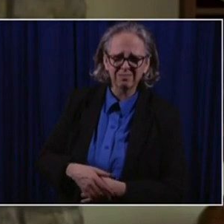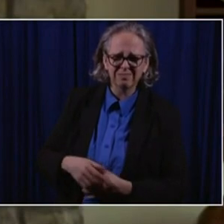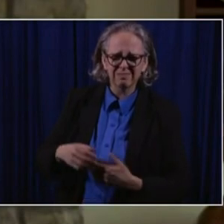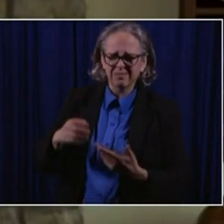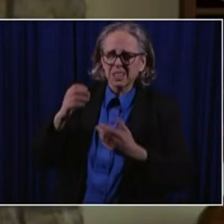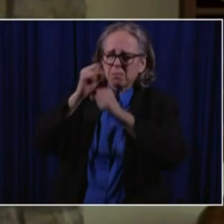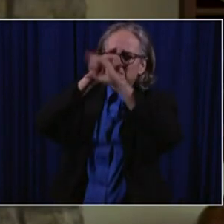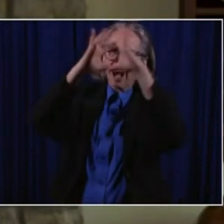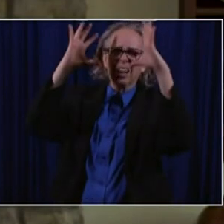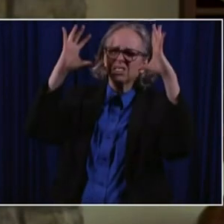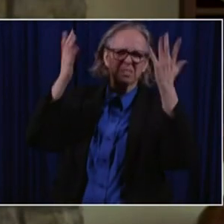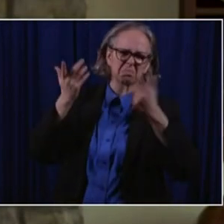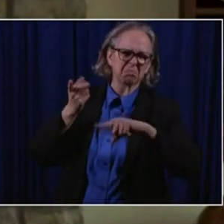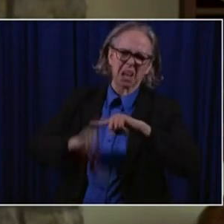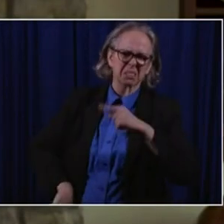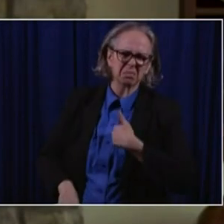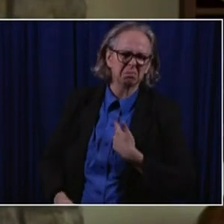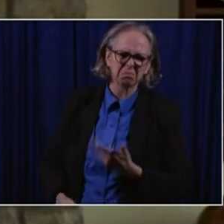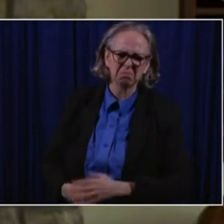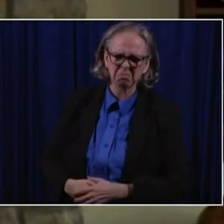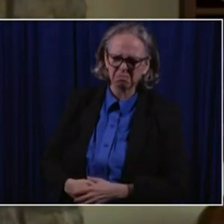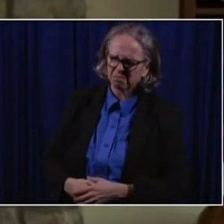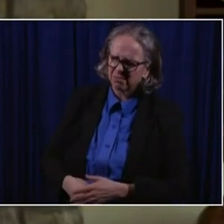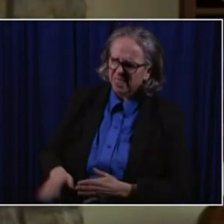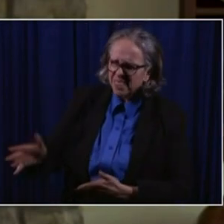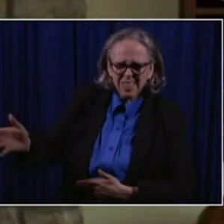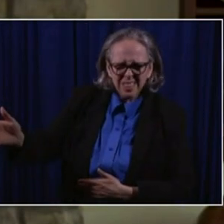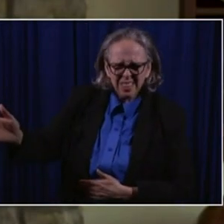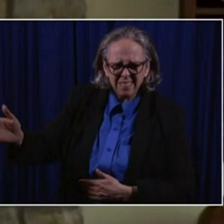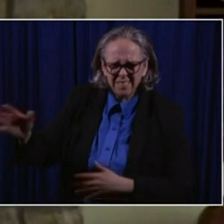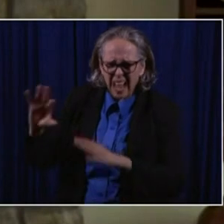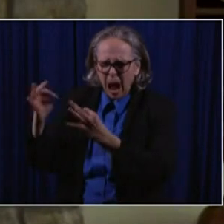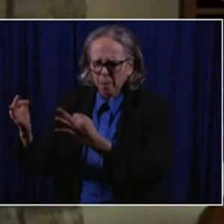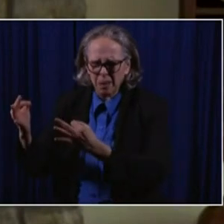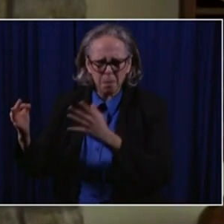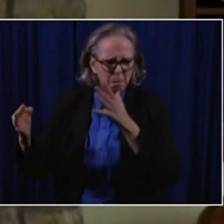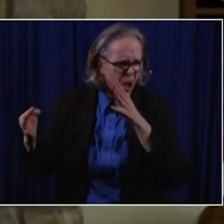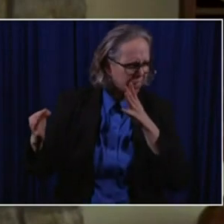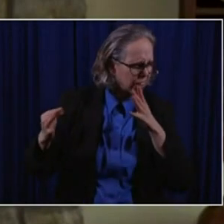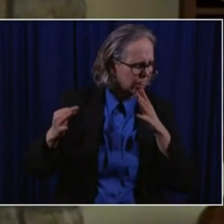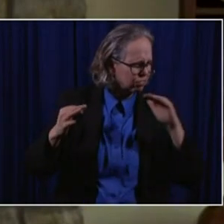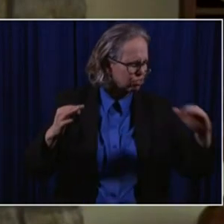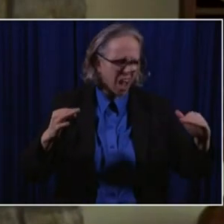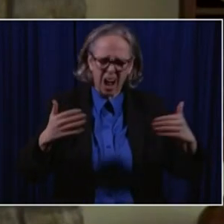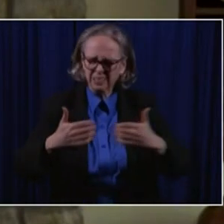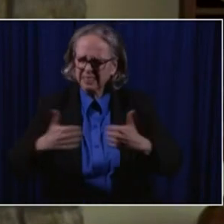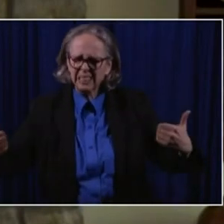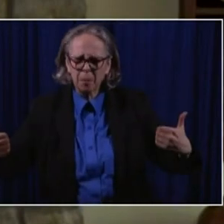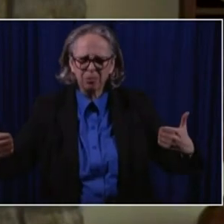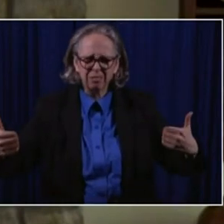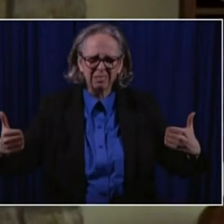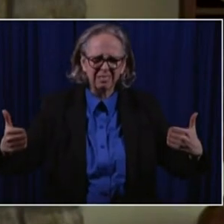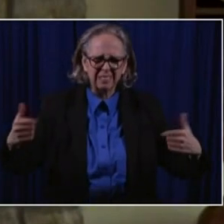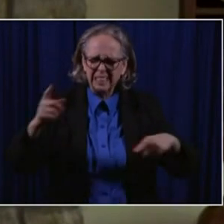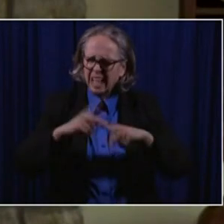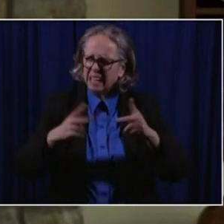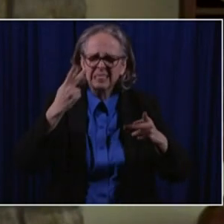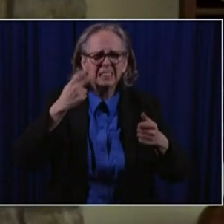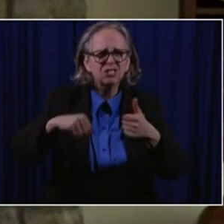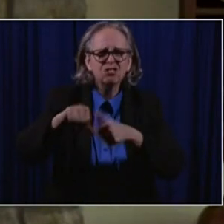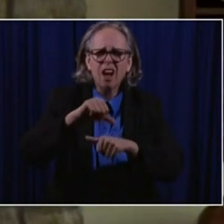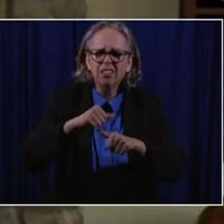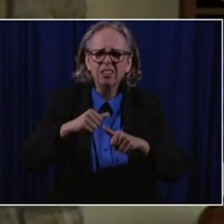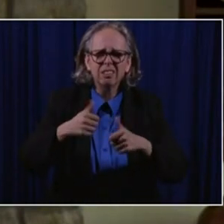have your loved ones not be able to hold your hand or not be able to see you, but it also has to be very difficult for you